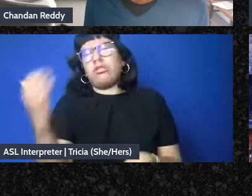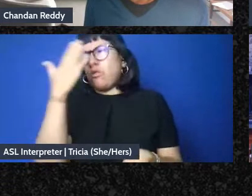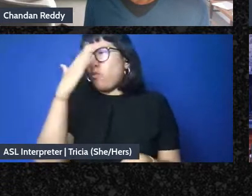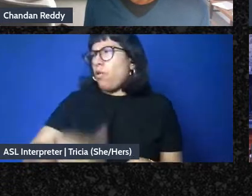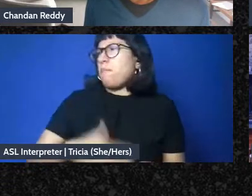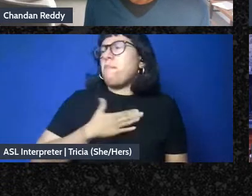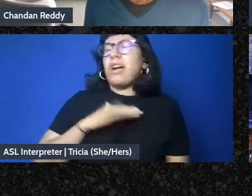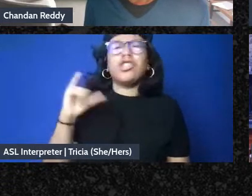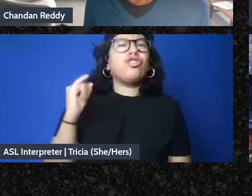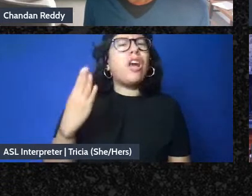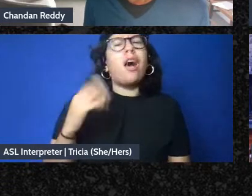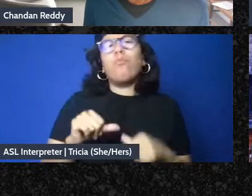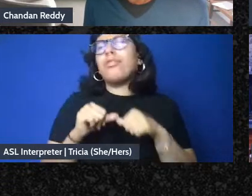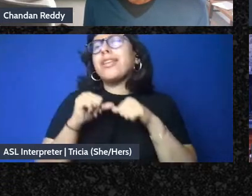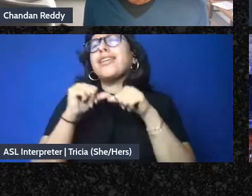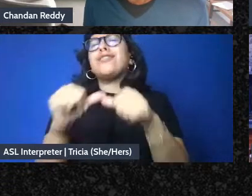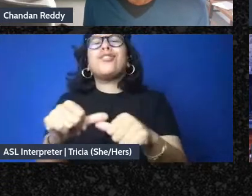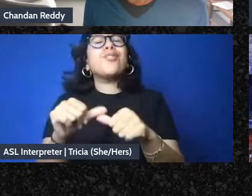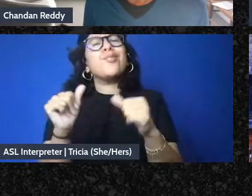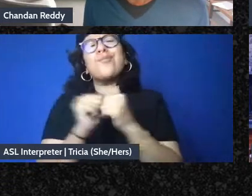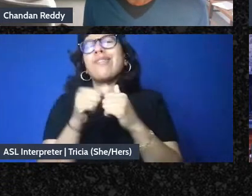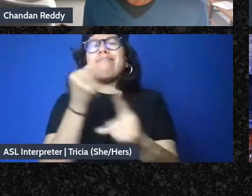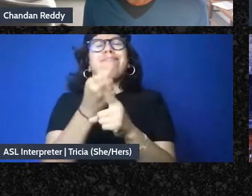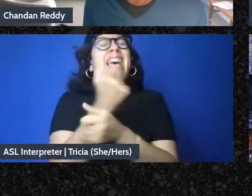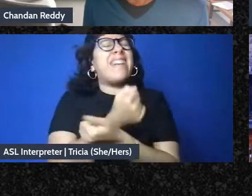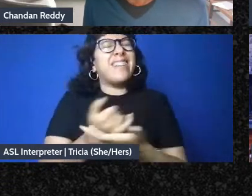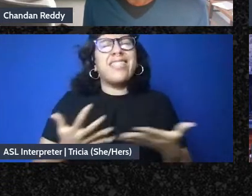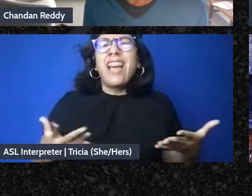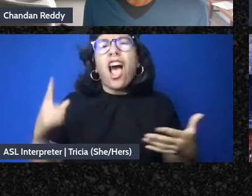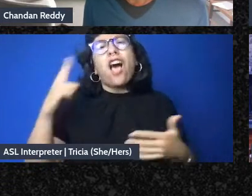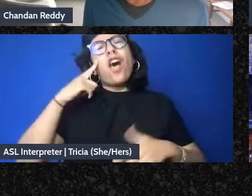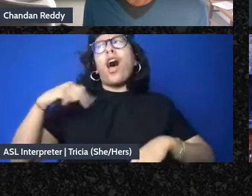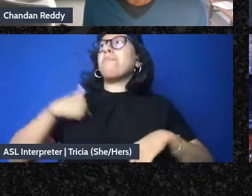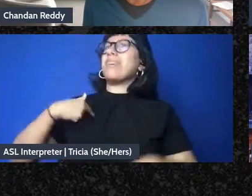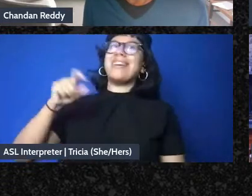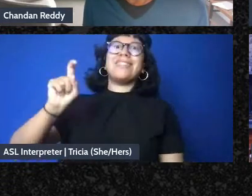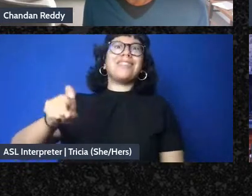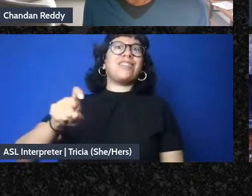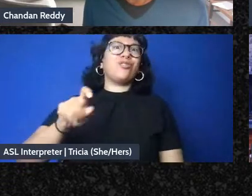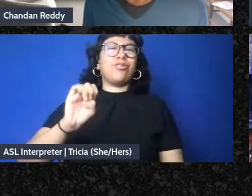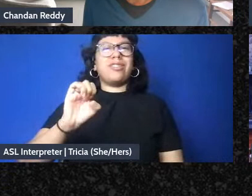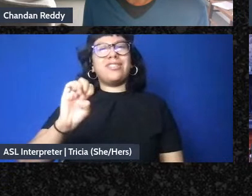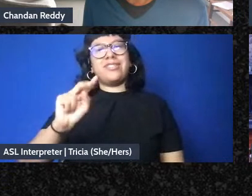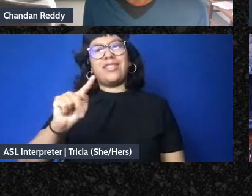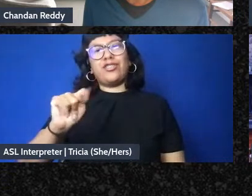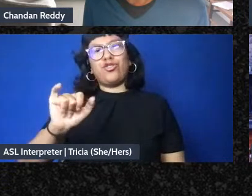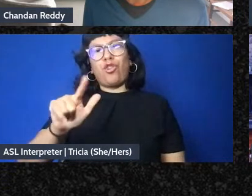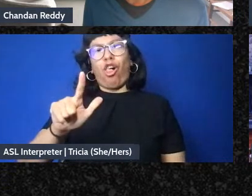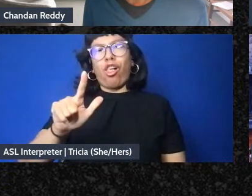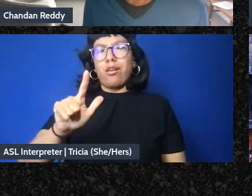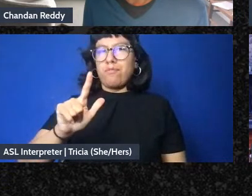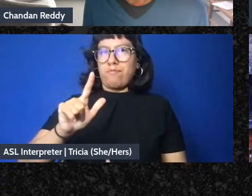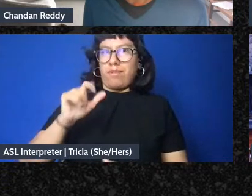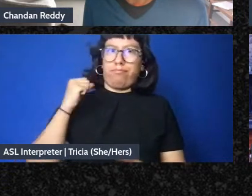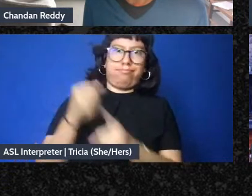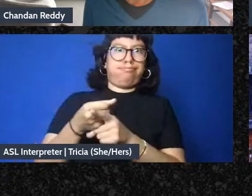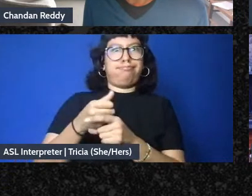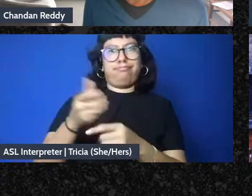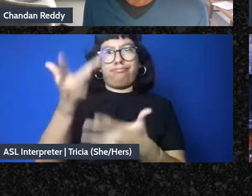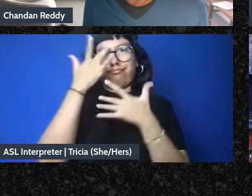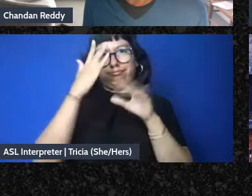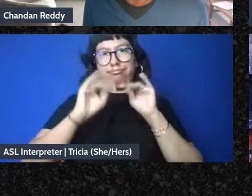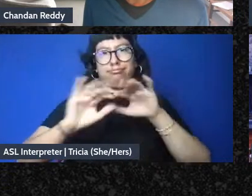was going to sustain them through something and maybe thought they were essential and this year unveiled a lot about the value